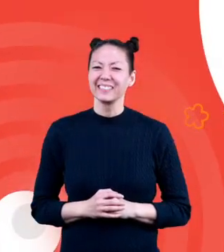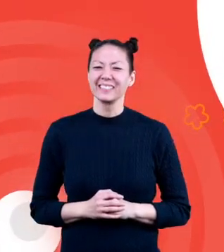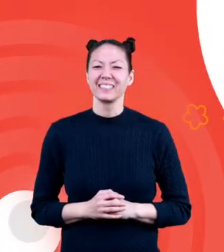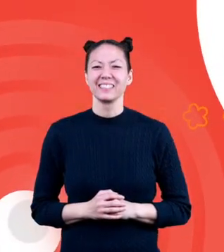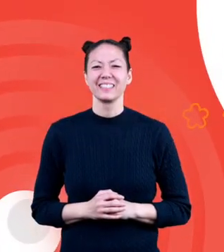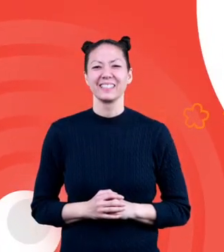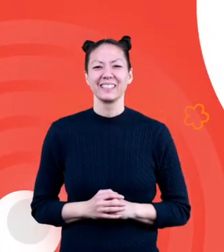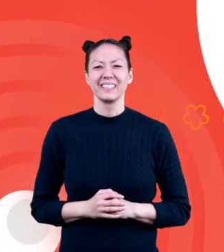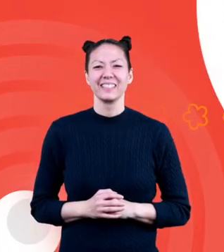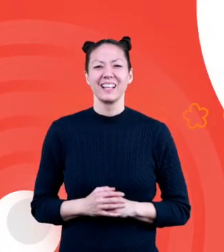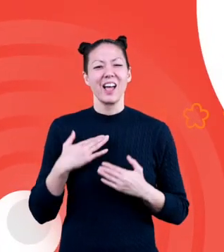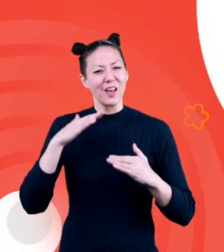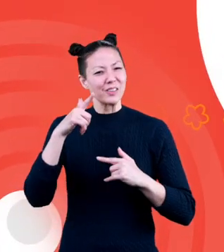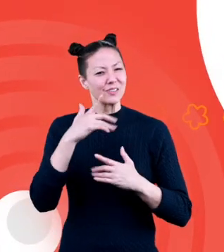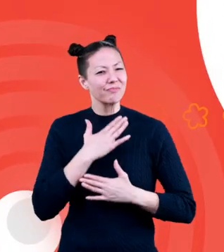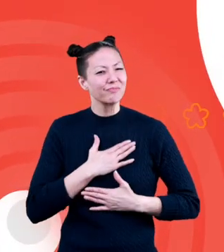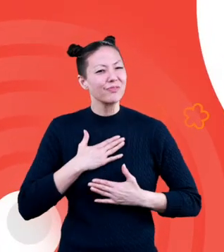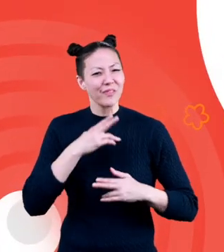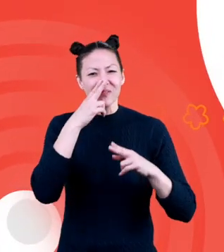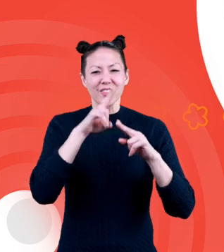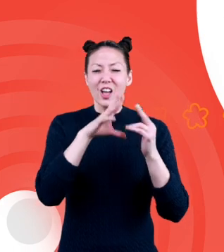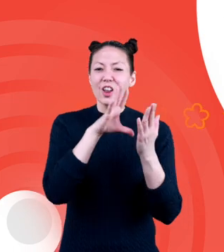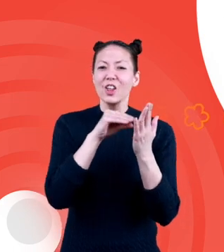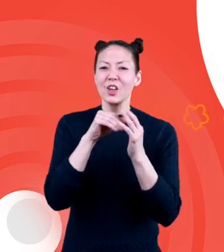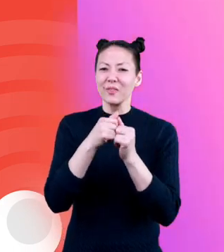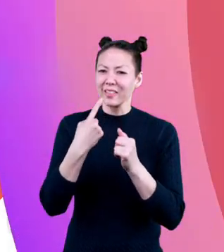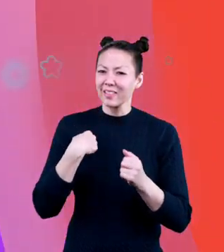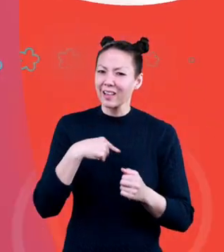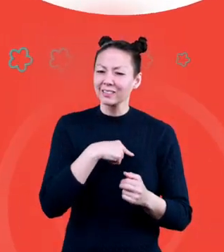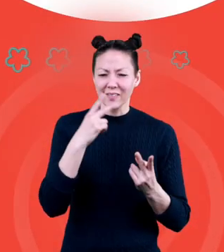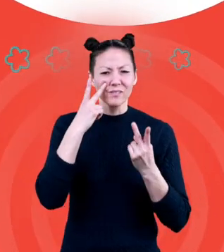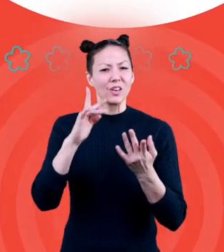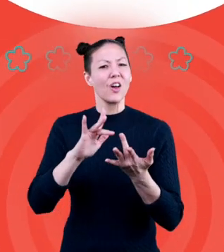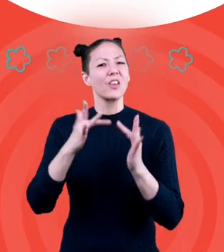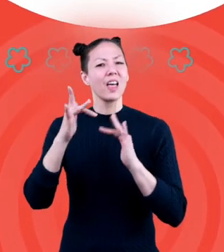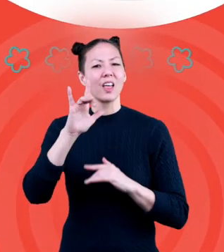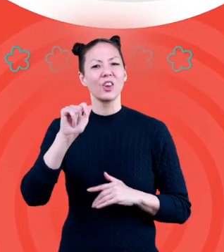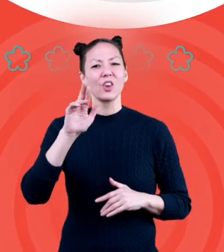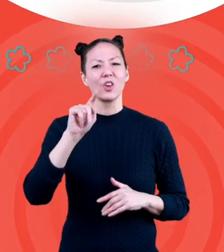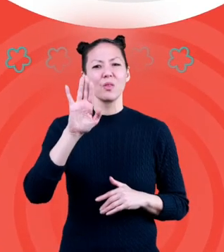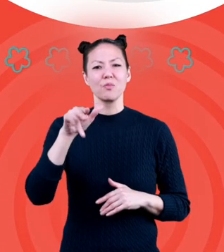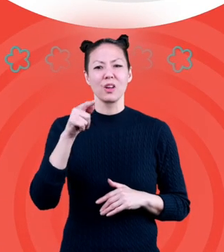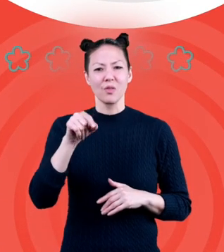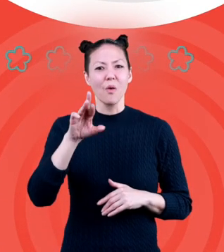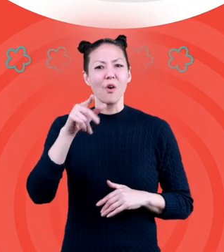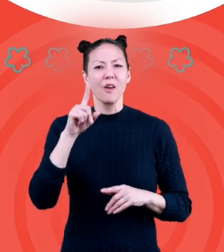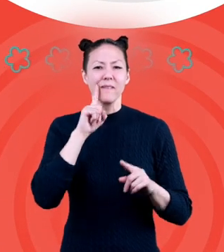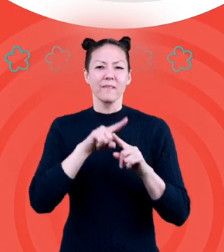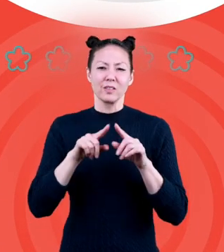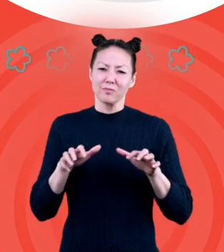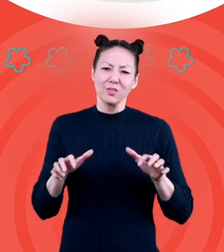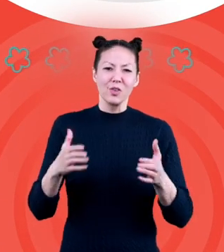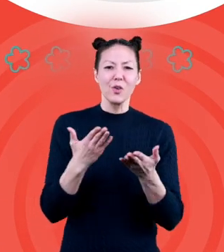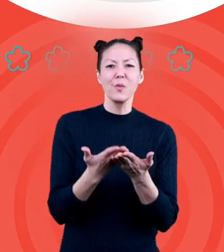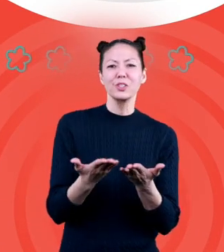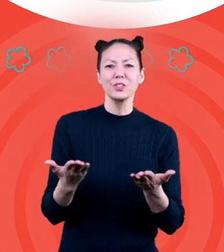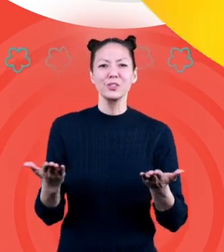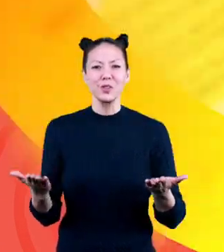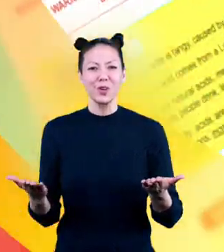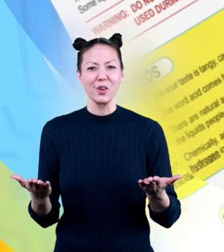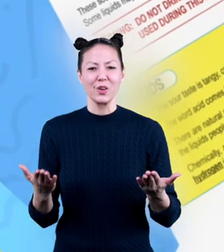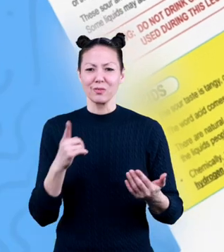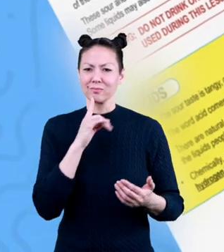Hope you had fun learning with us! Visit us at learnbright.org for thousands of free